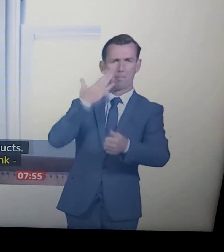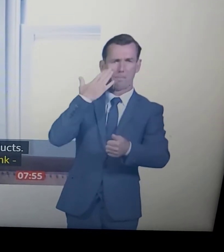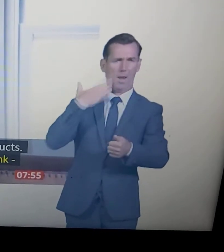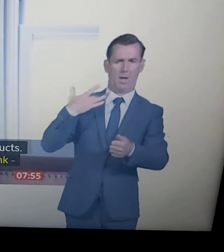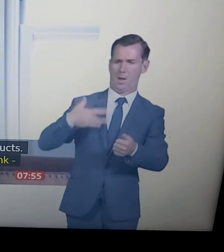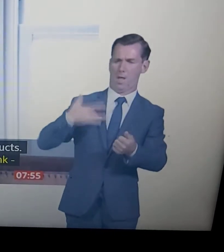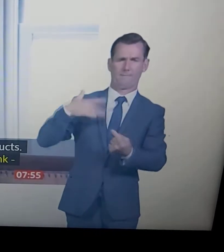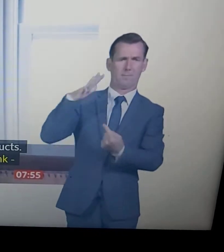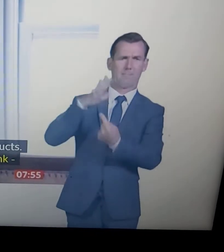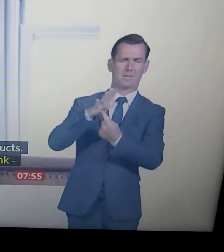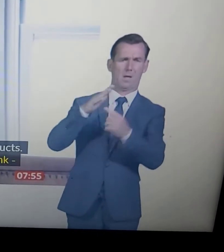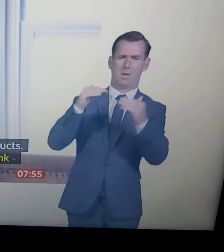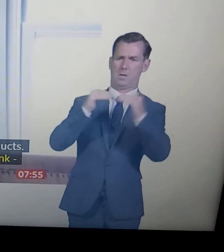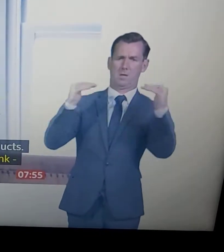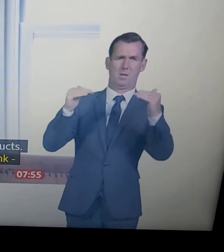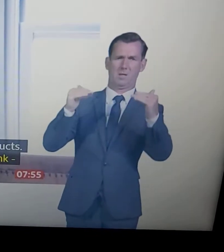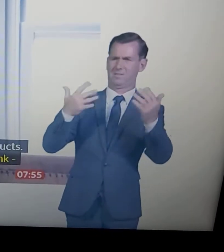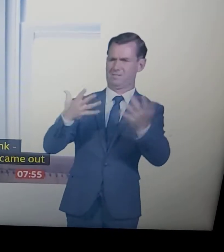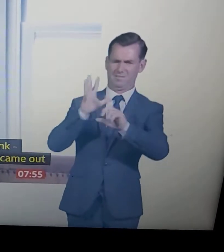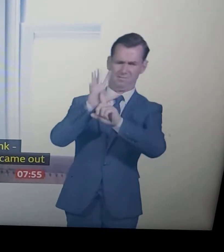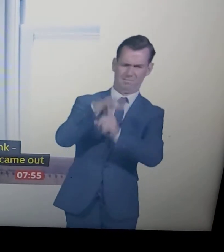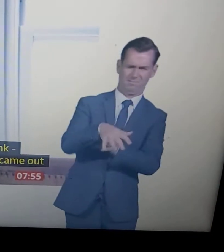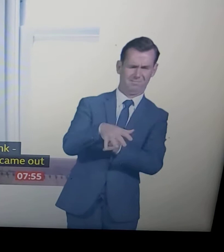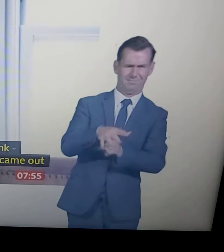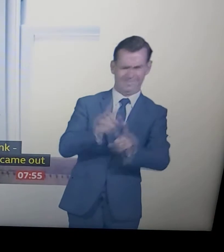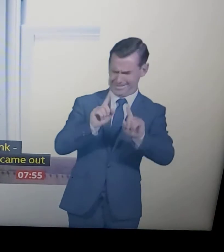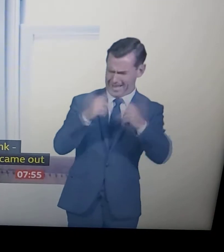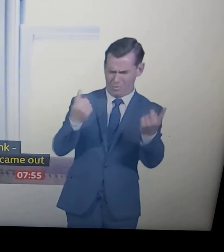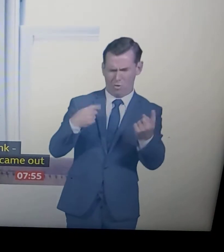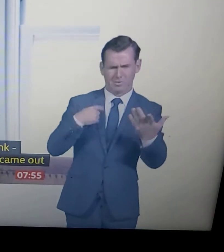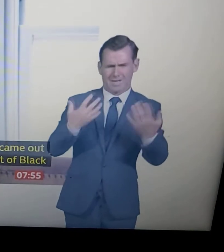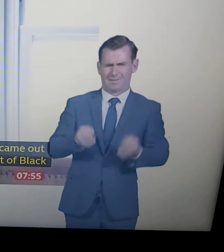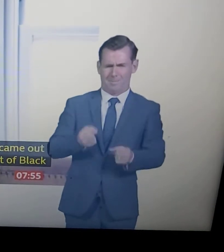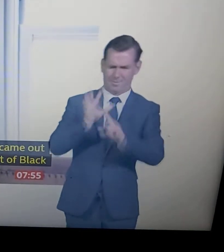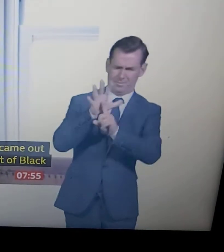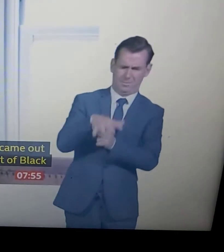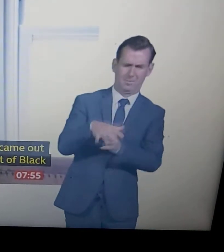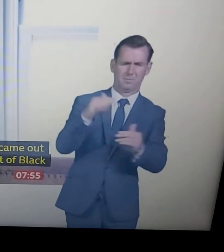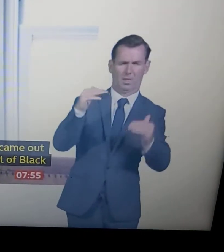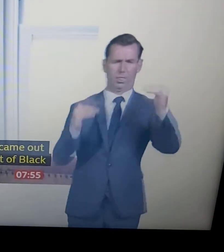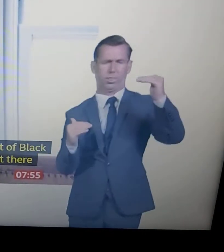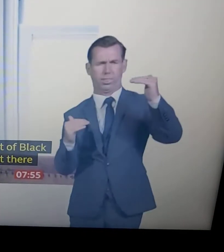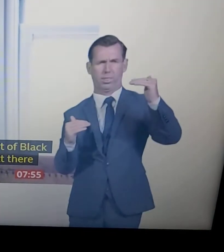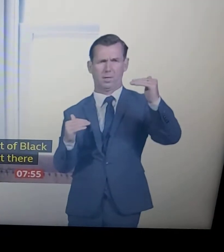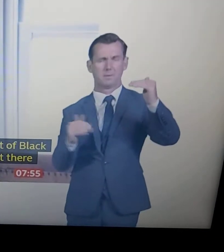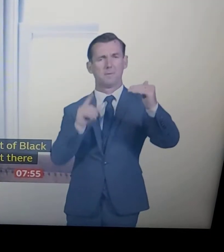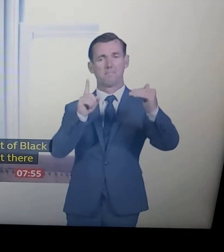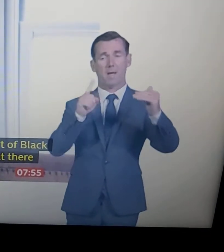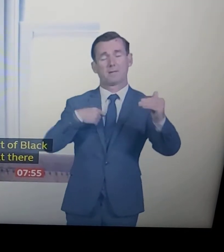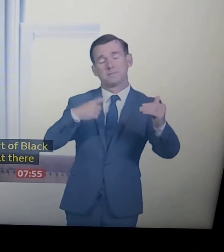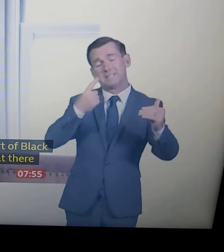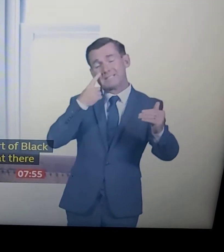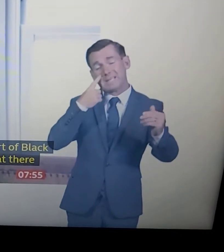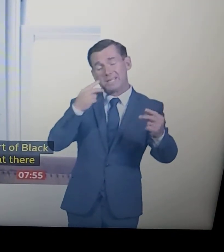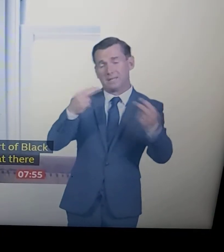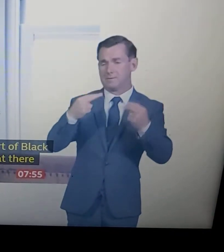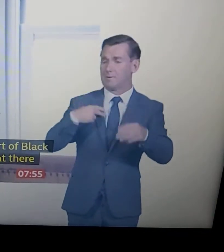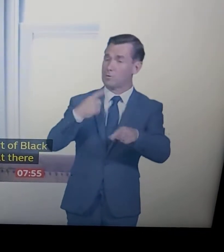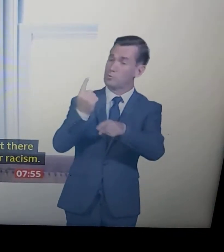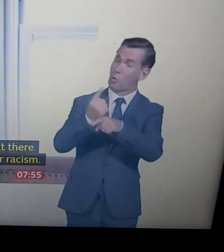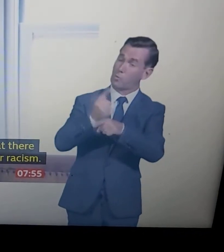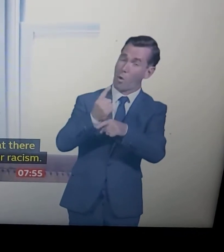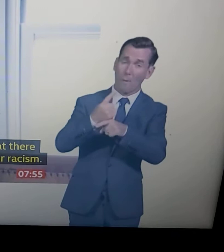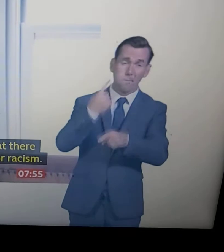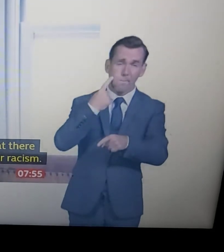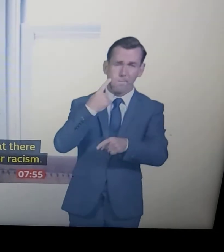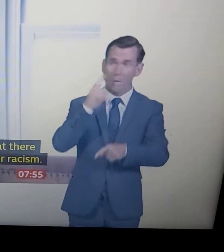should be no tolerance for racism. But is that we will be judged by our actions. And as Priya said, this isn't something of a conversation for now. It's